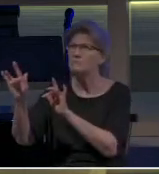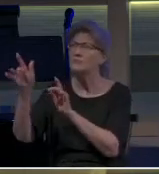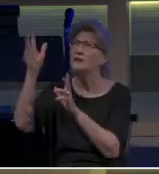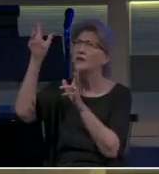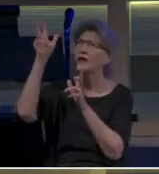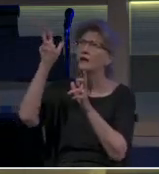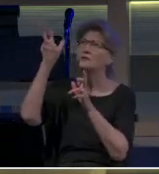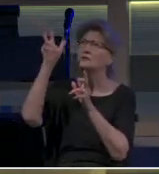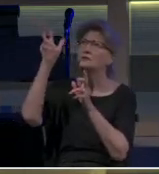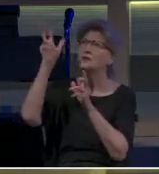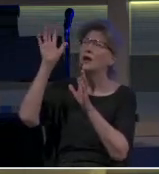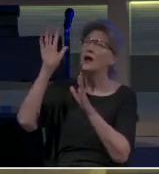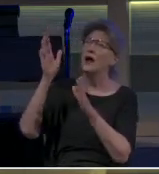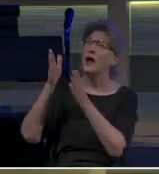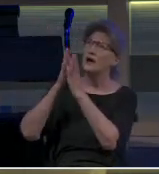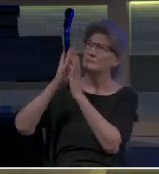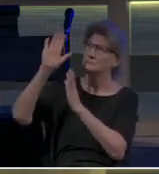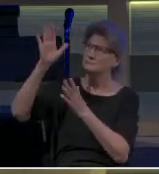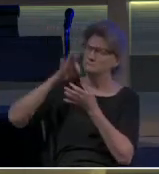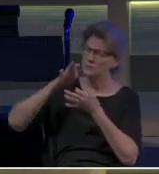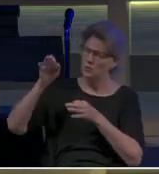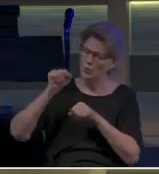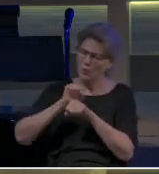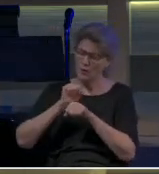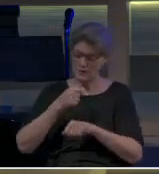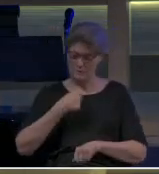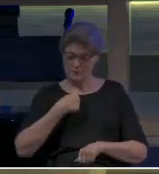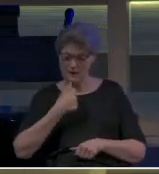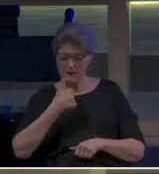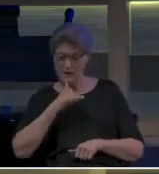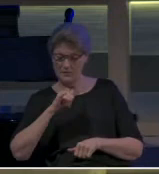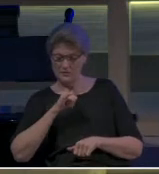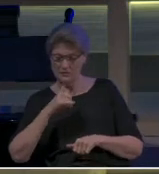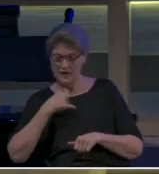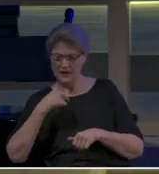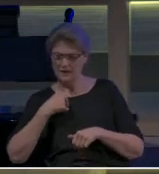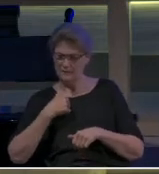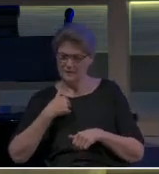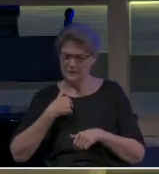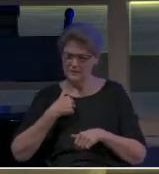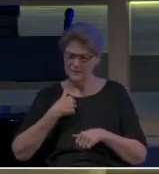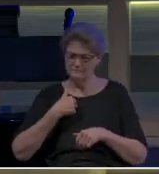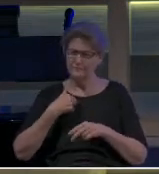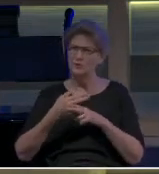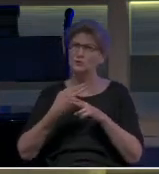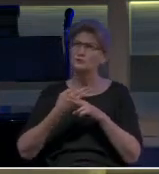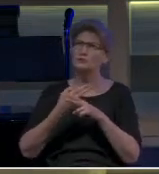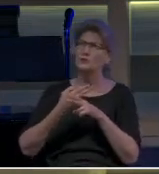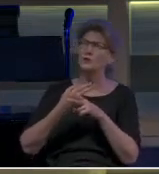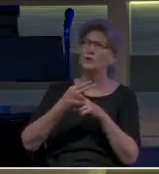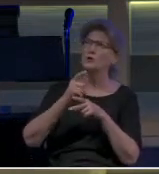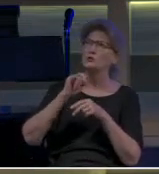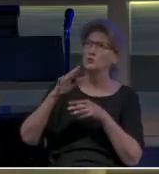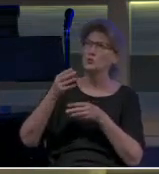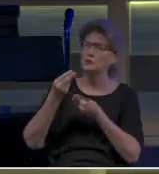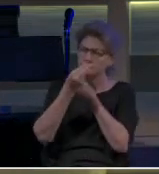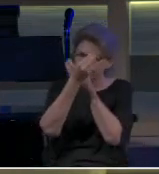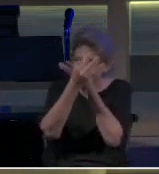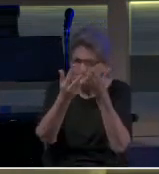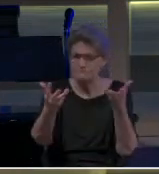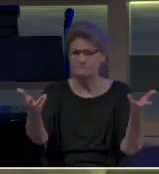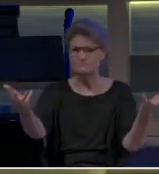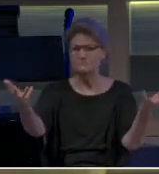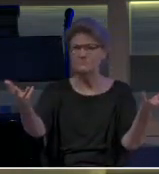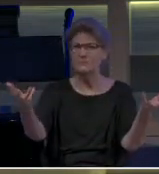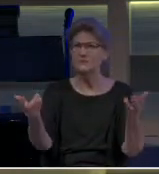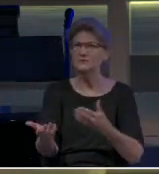your spirit would work in me as well, that I might be a fruitful, useful tool in your hand this morning. So, we look forward